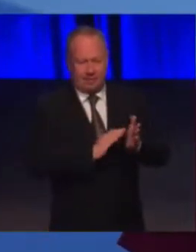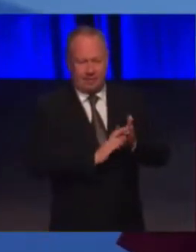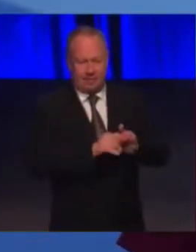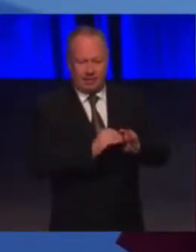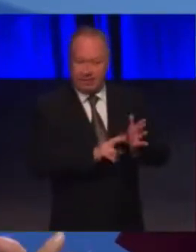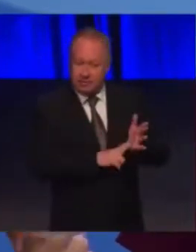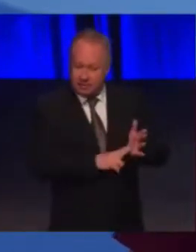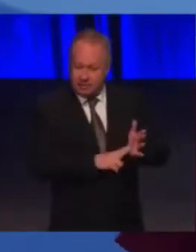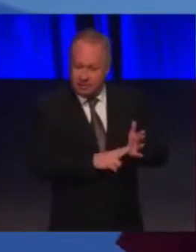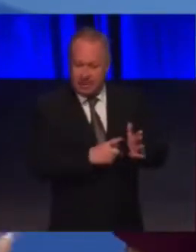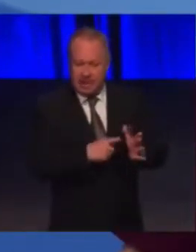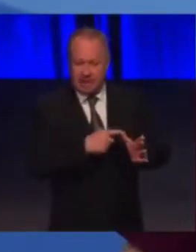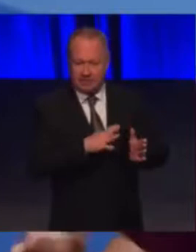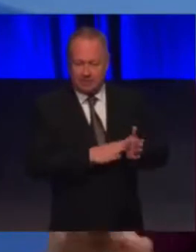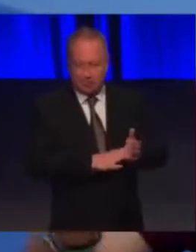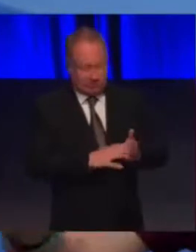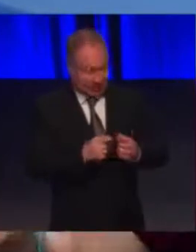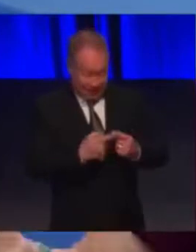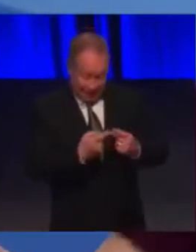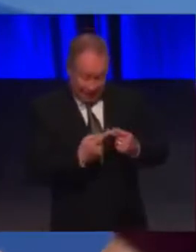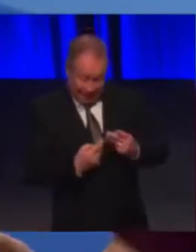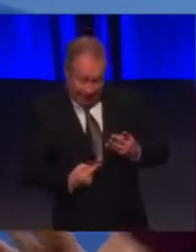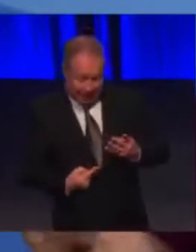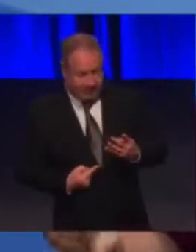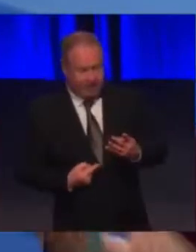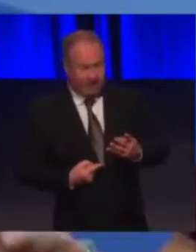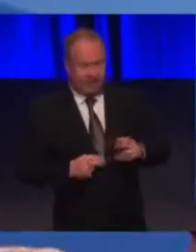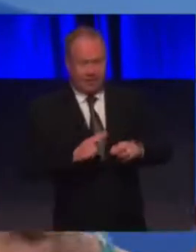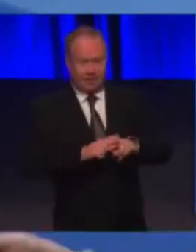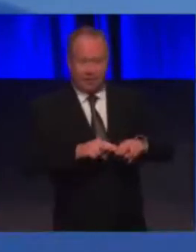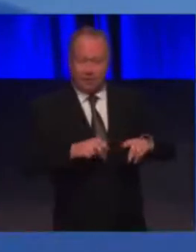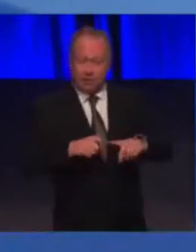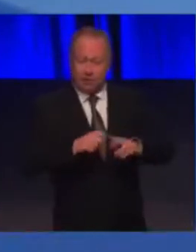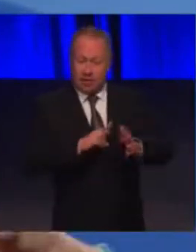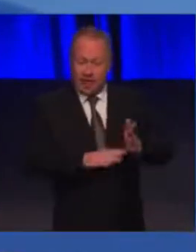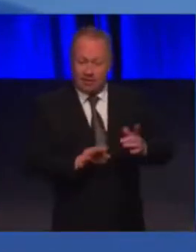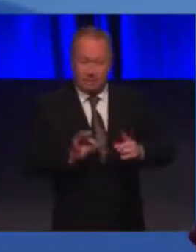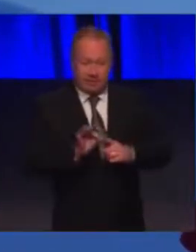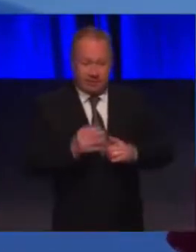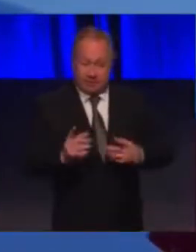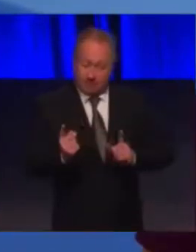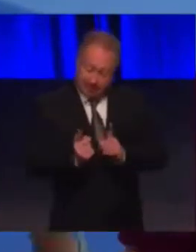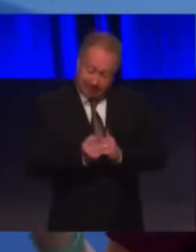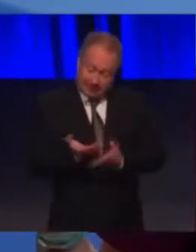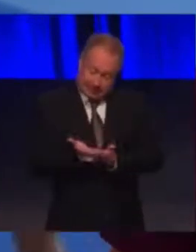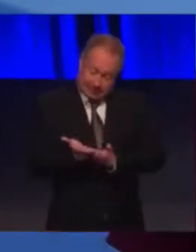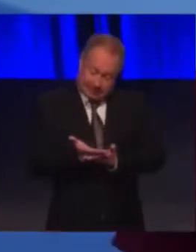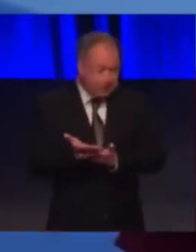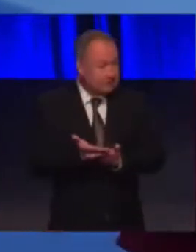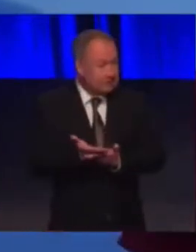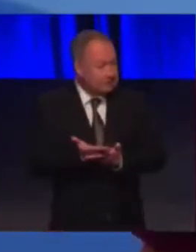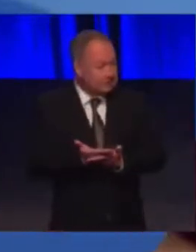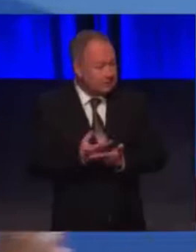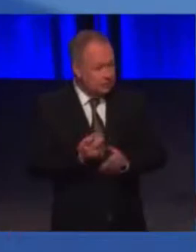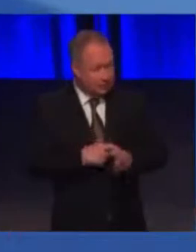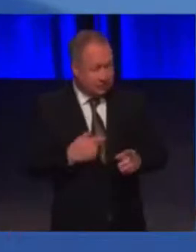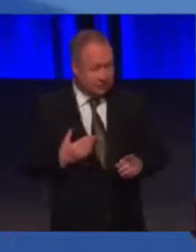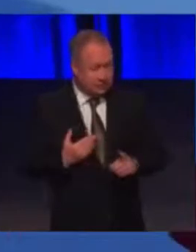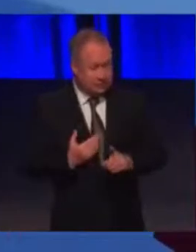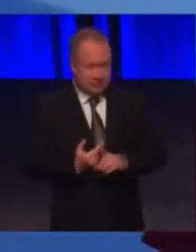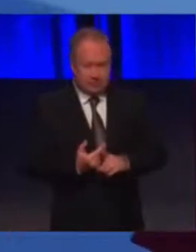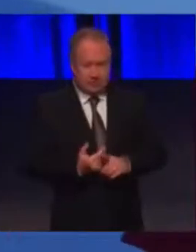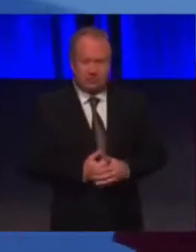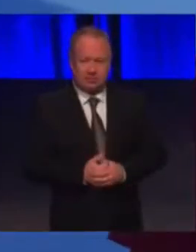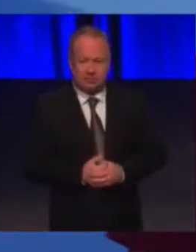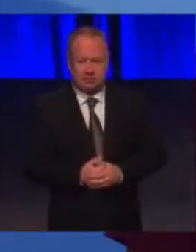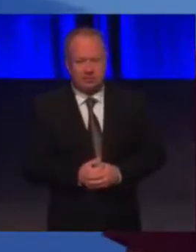MacDonald, John McNally, Martin Day, all the Falker MPs and all the other ones who have taken the time to meet with us over the last two years. It's been my life for the